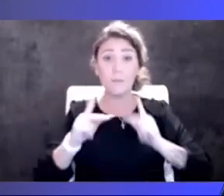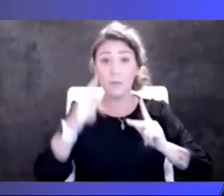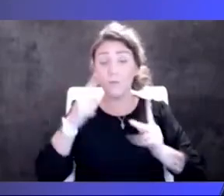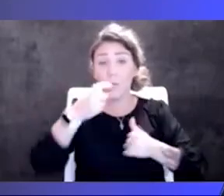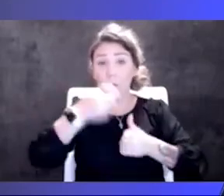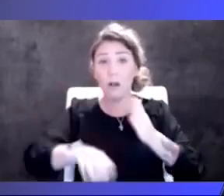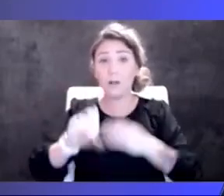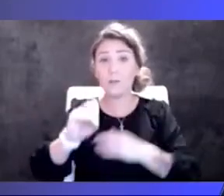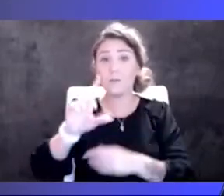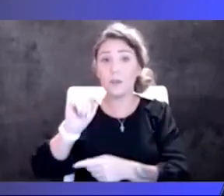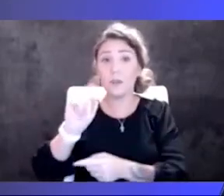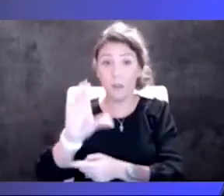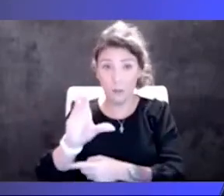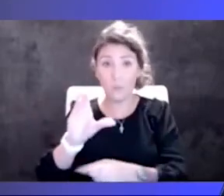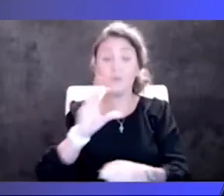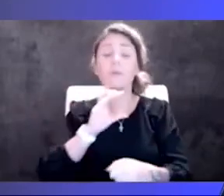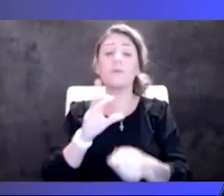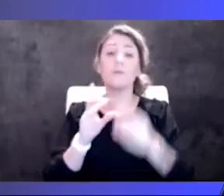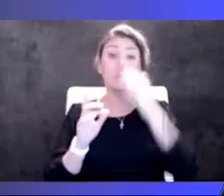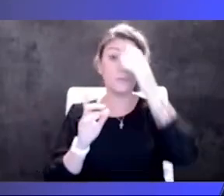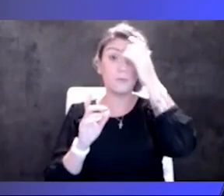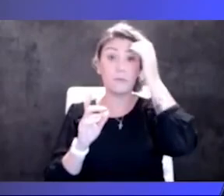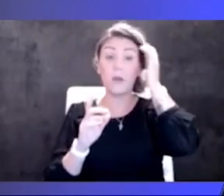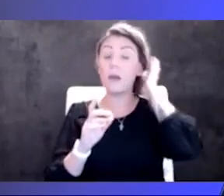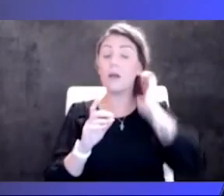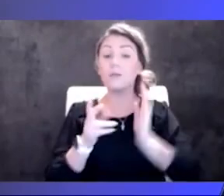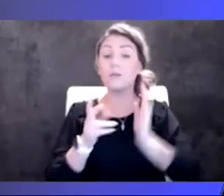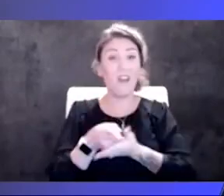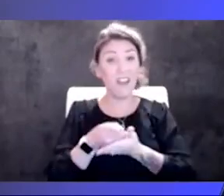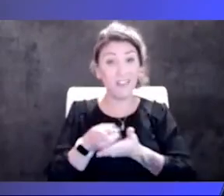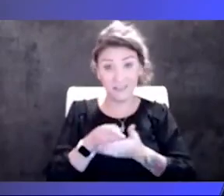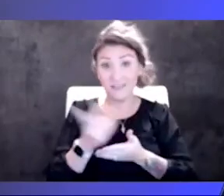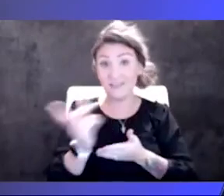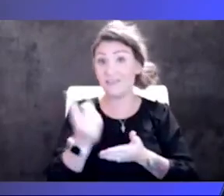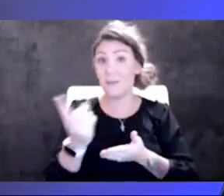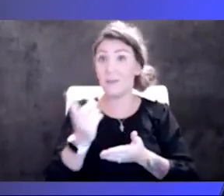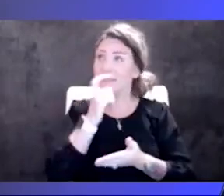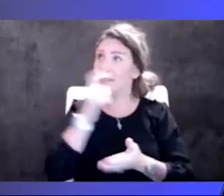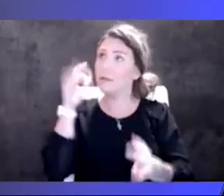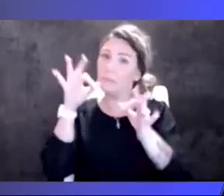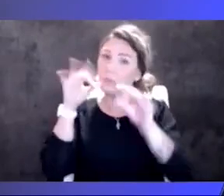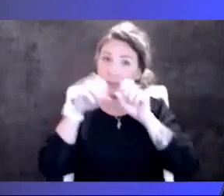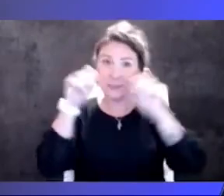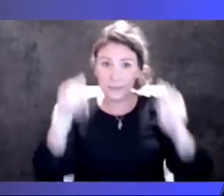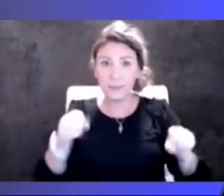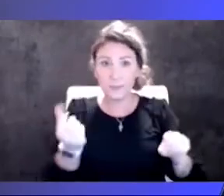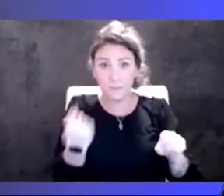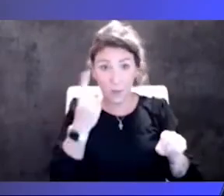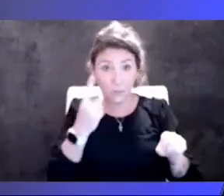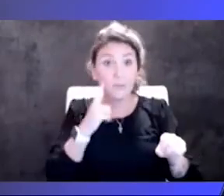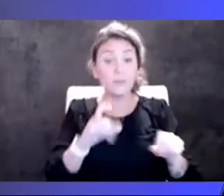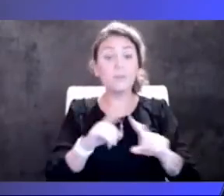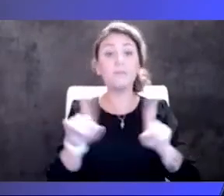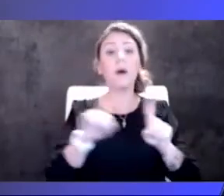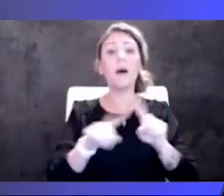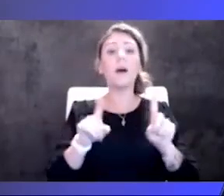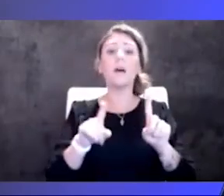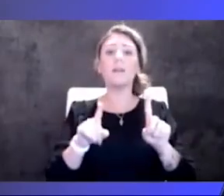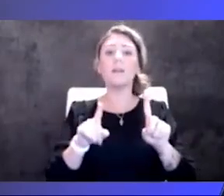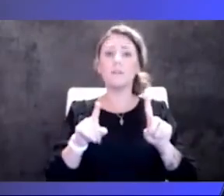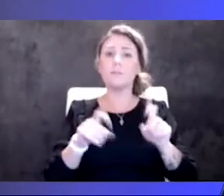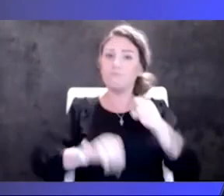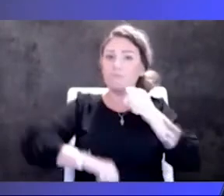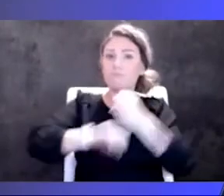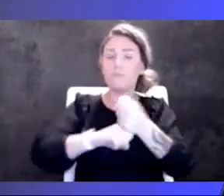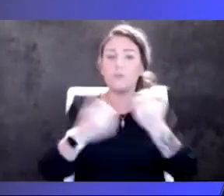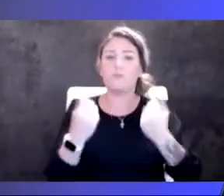tests. So honestly, it is something that is an imperfect system still. But there is movement to try to make it more